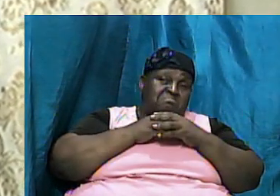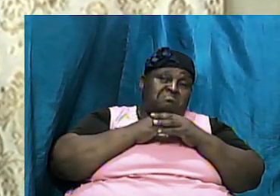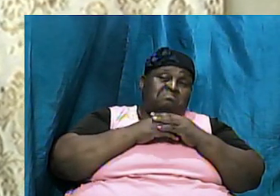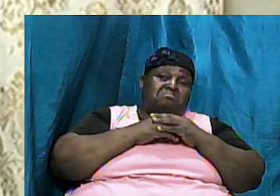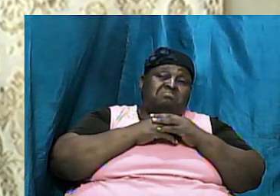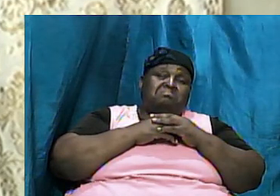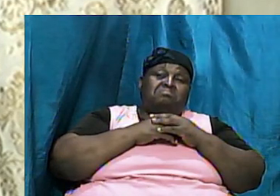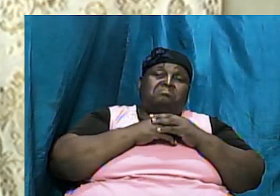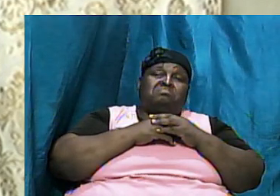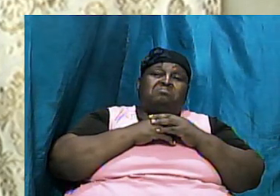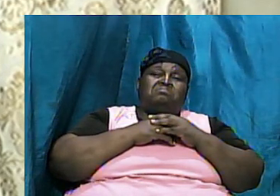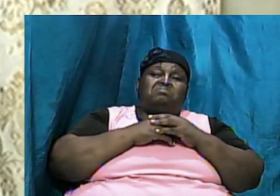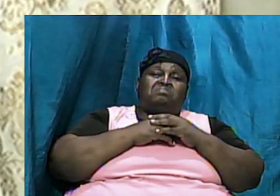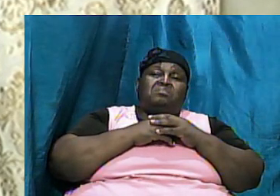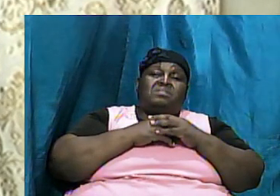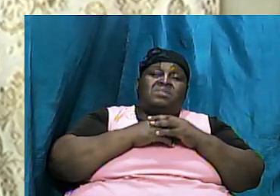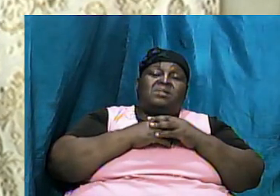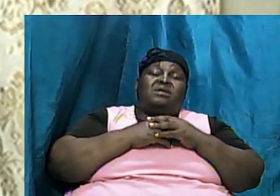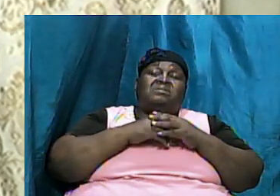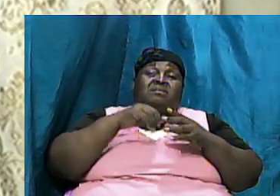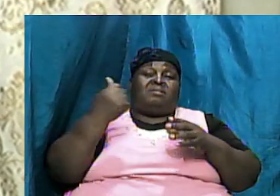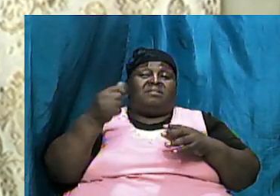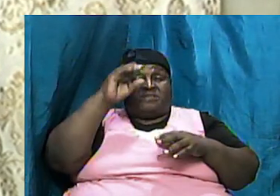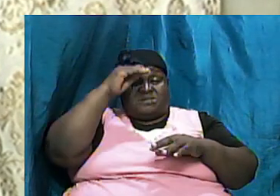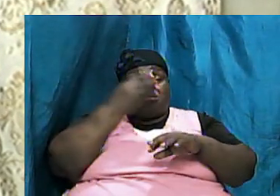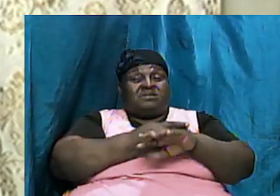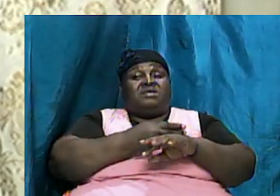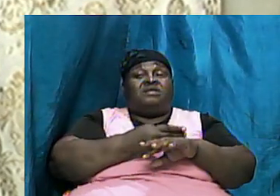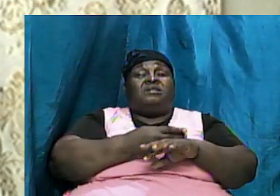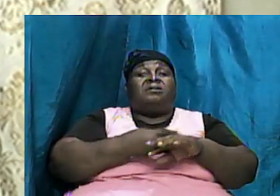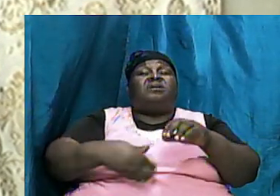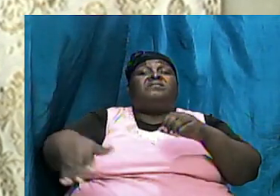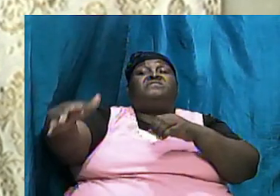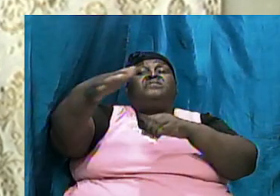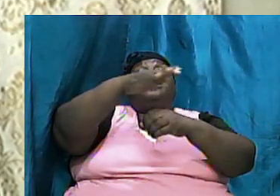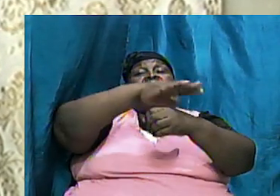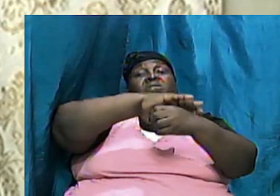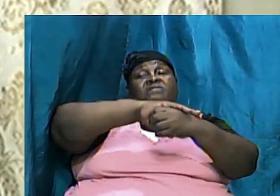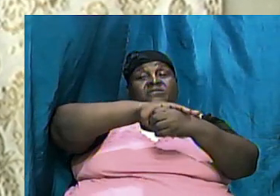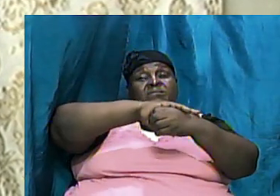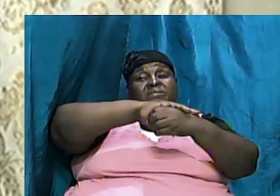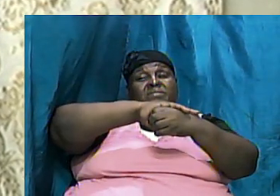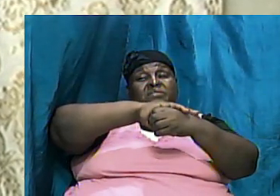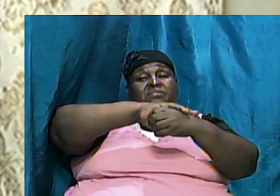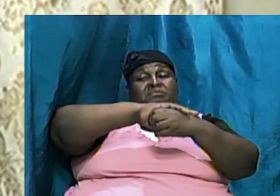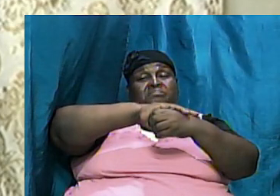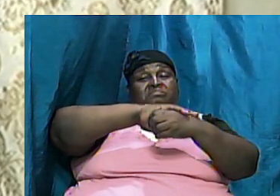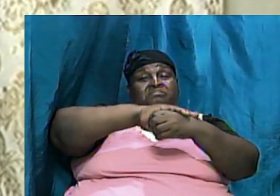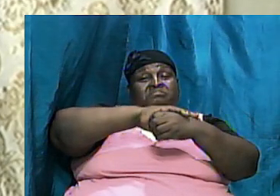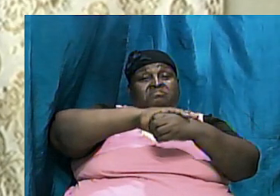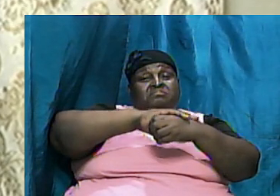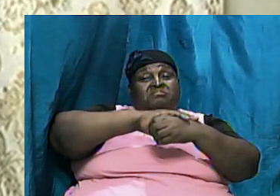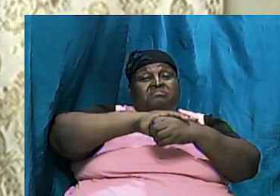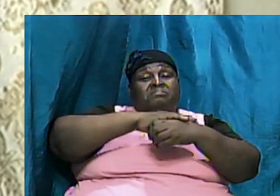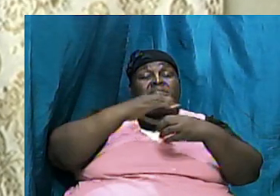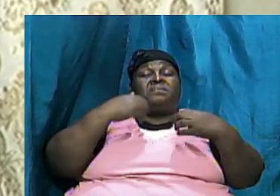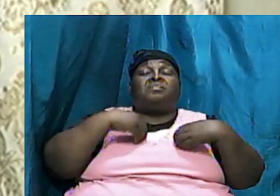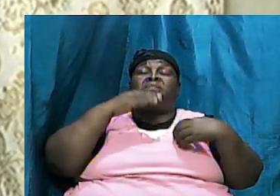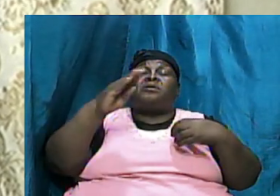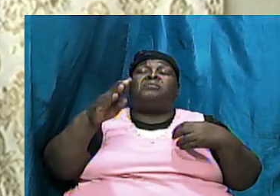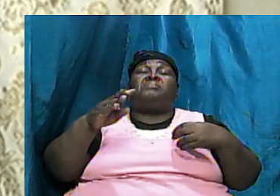ultimately another son had to come and cover him and all we have to be very careful